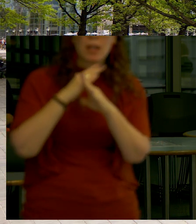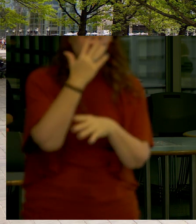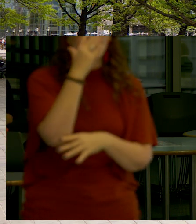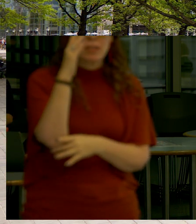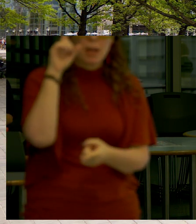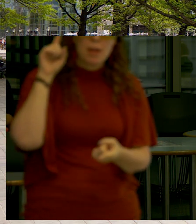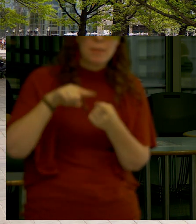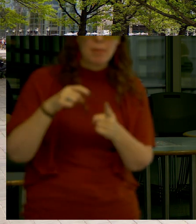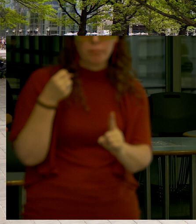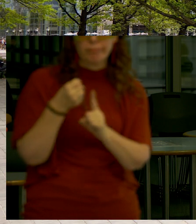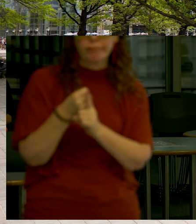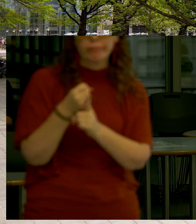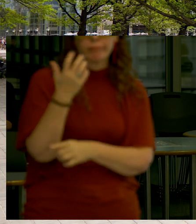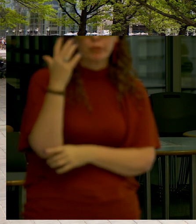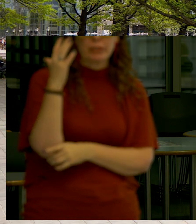our impact to those trees